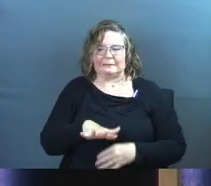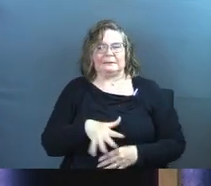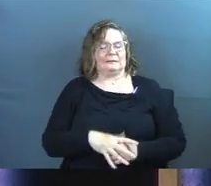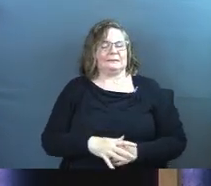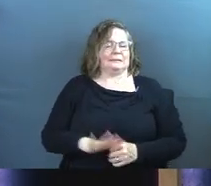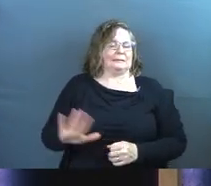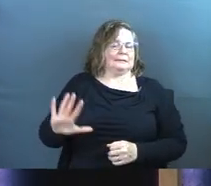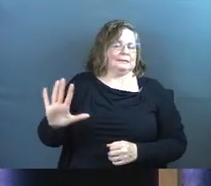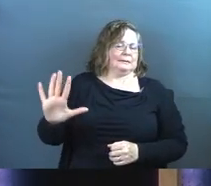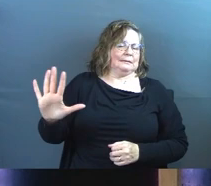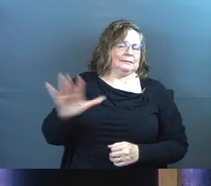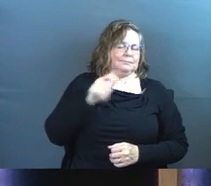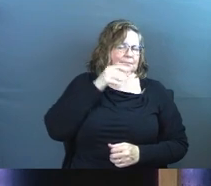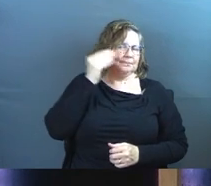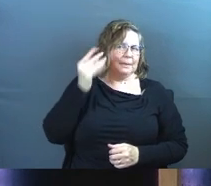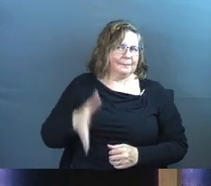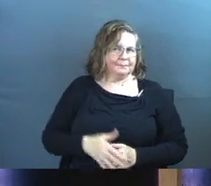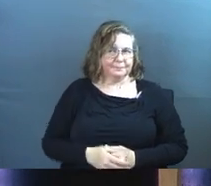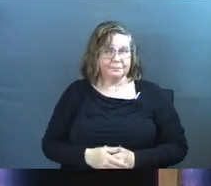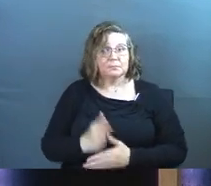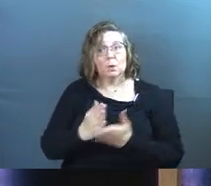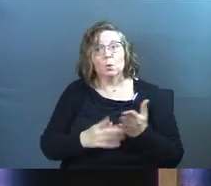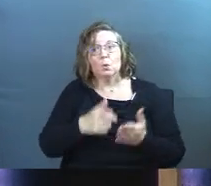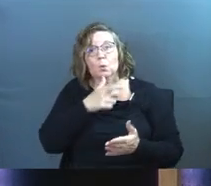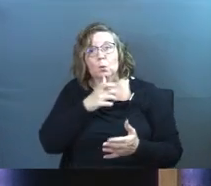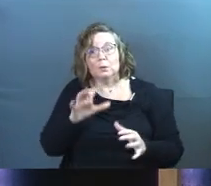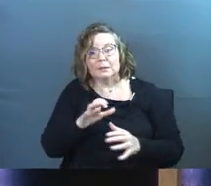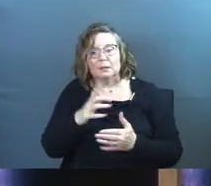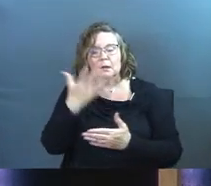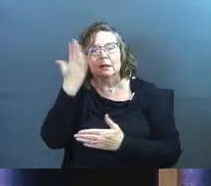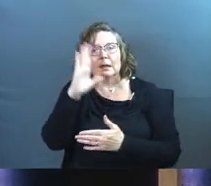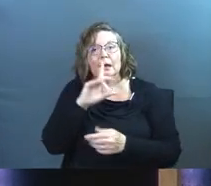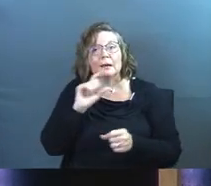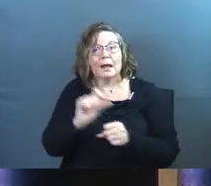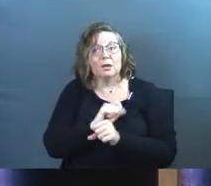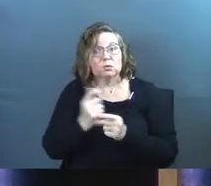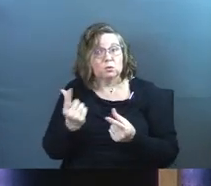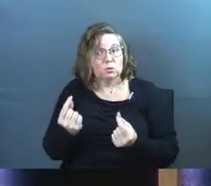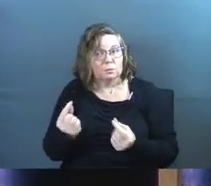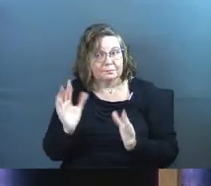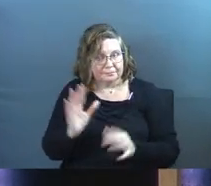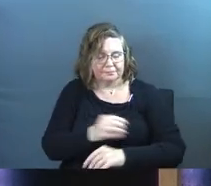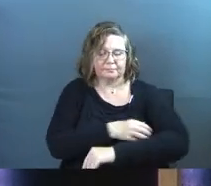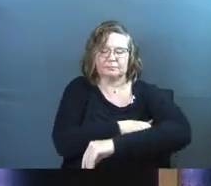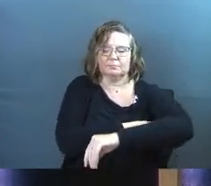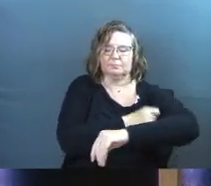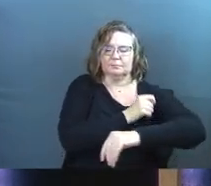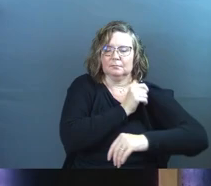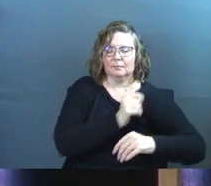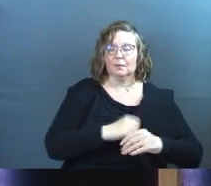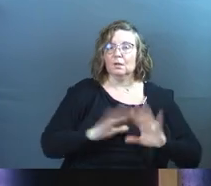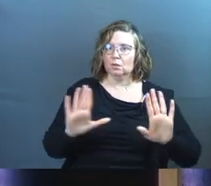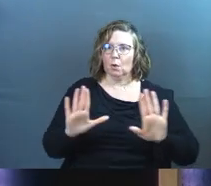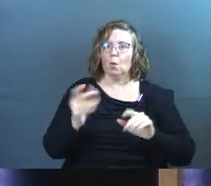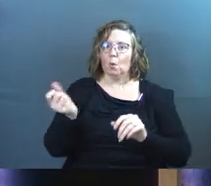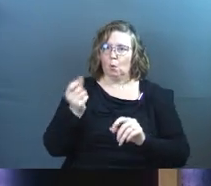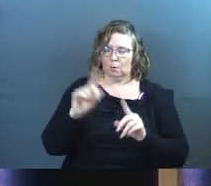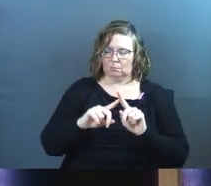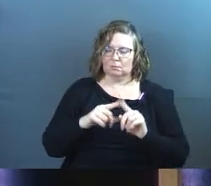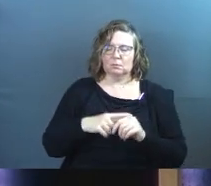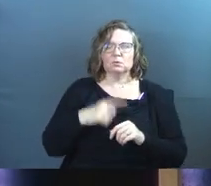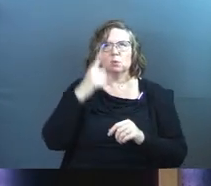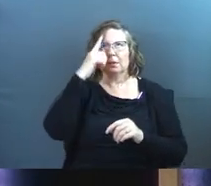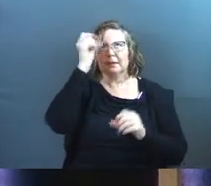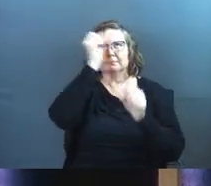obeyed this. But for those that did, what did God actually do? So exercise, don't move on. Exercise